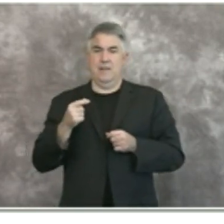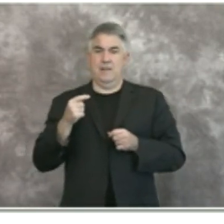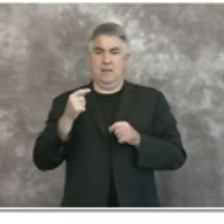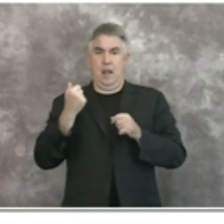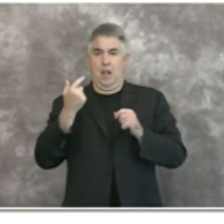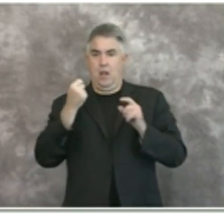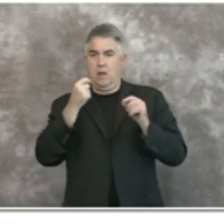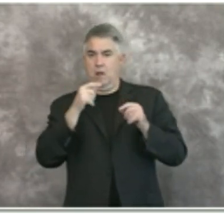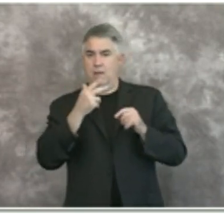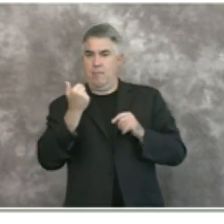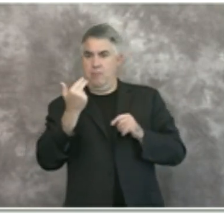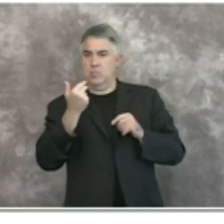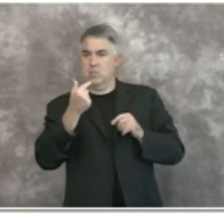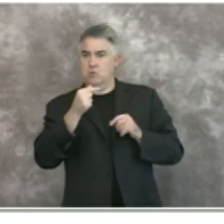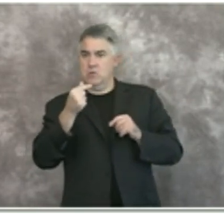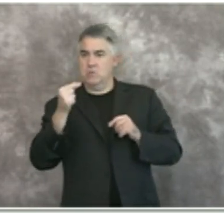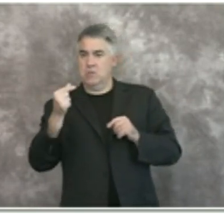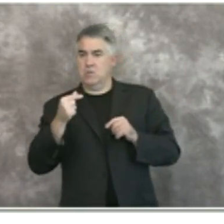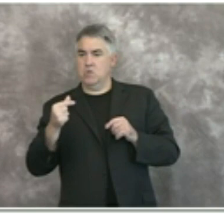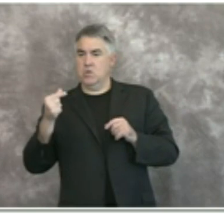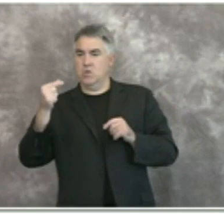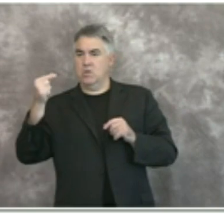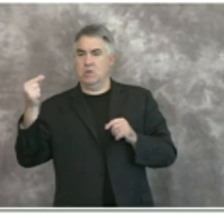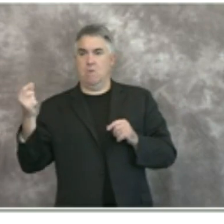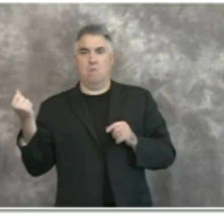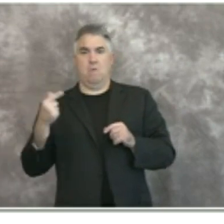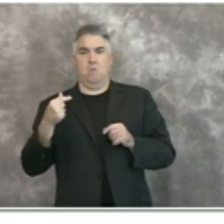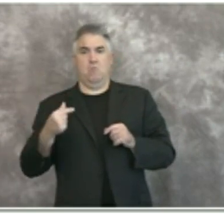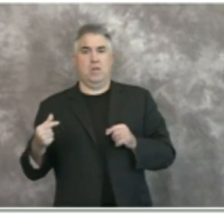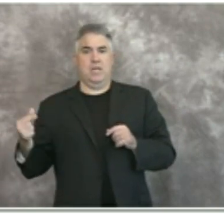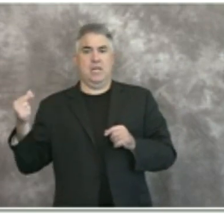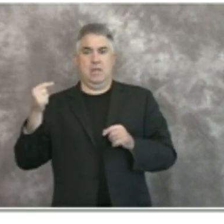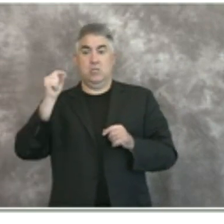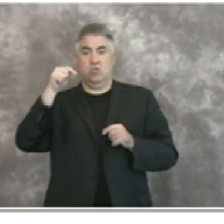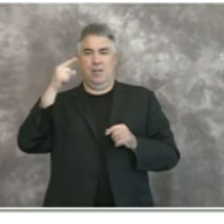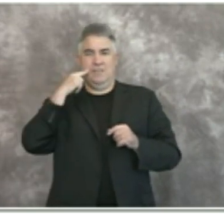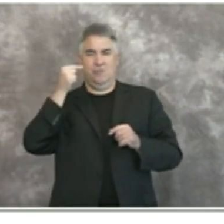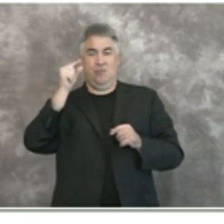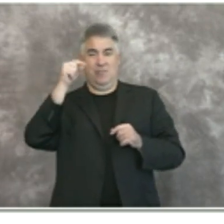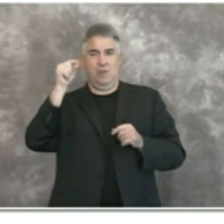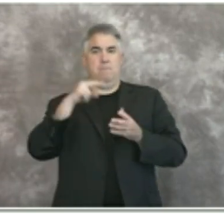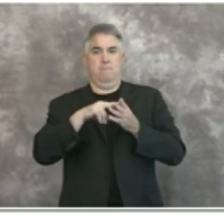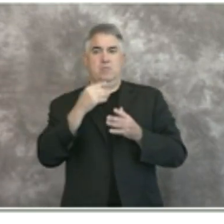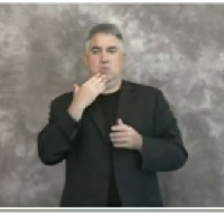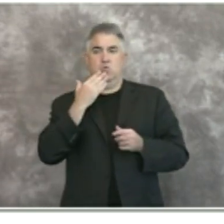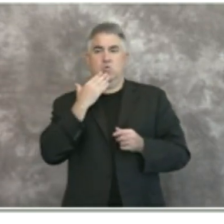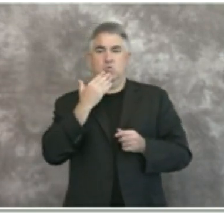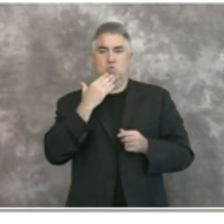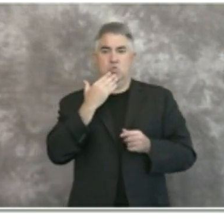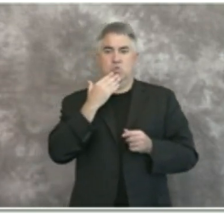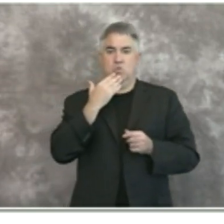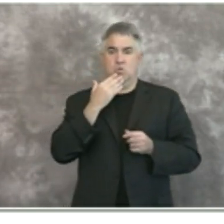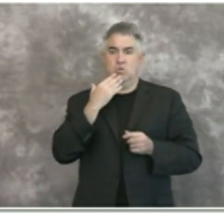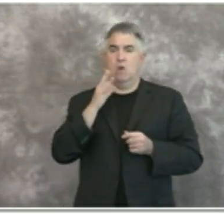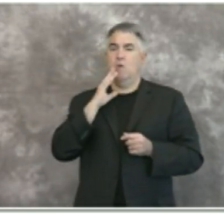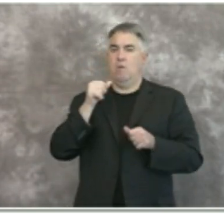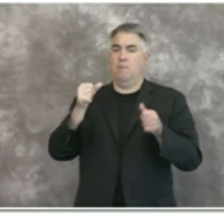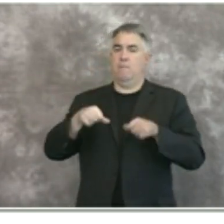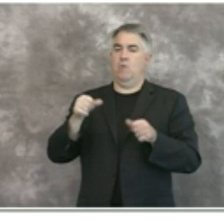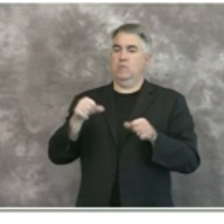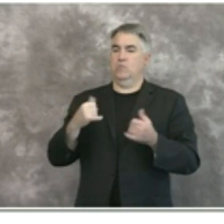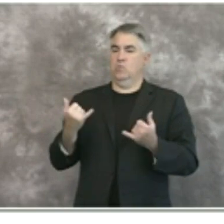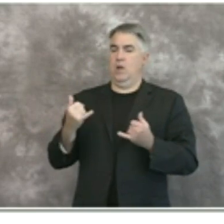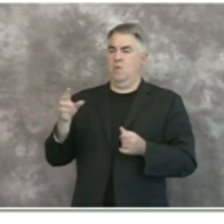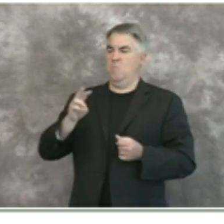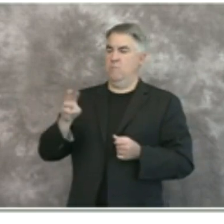green so this is uh very good news so this will be posted today at the uh on our